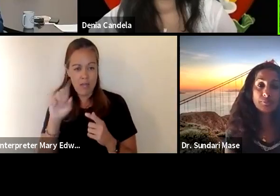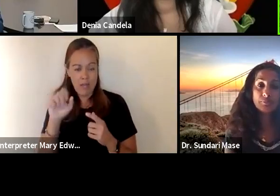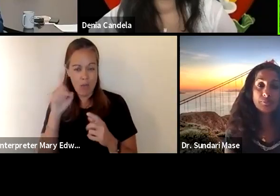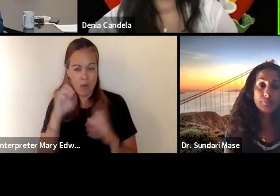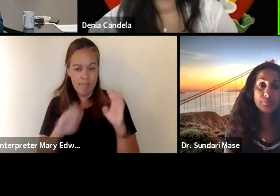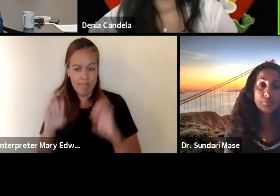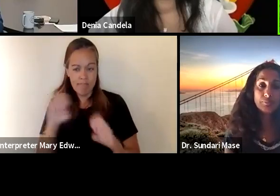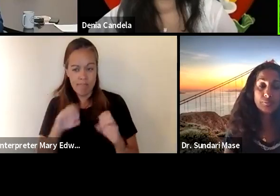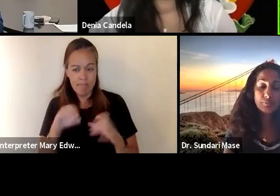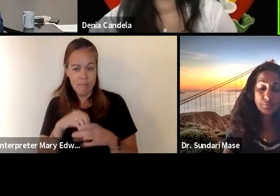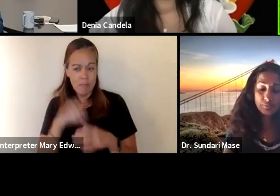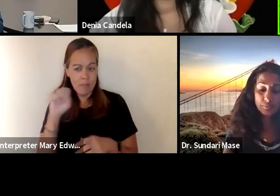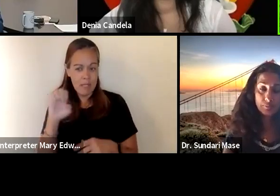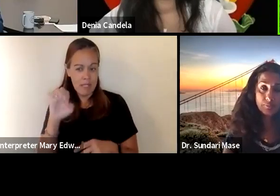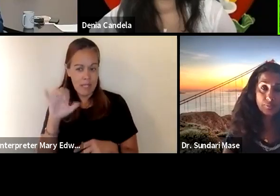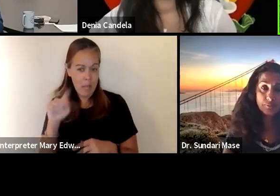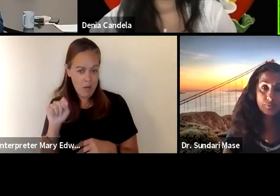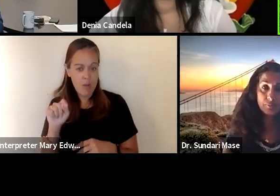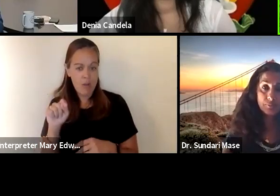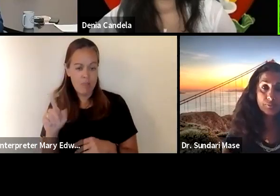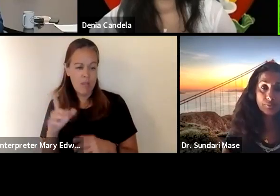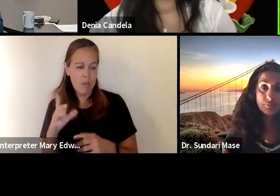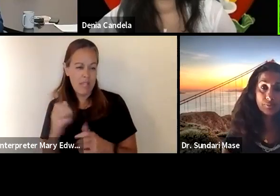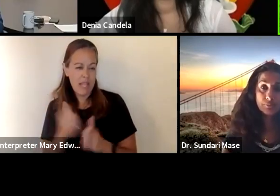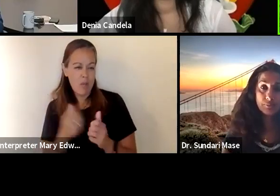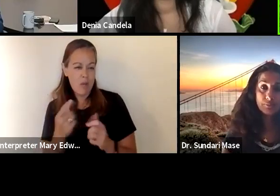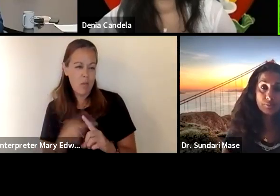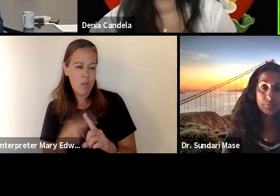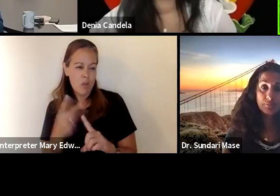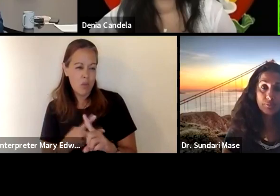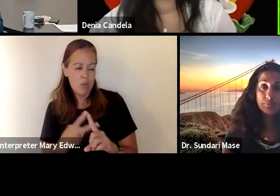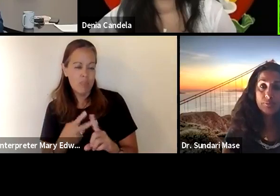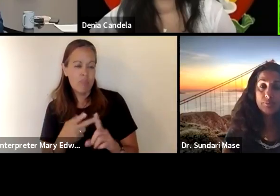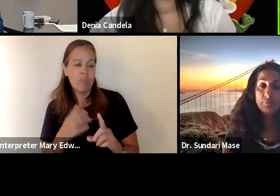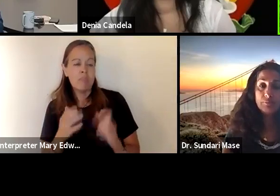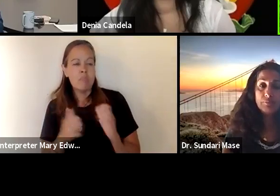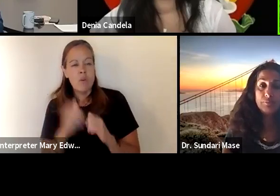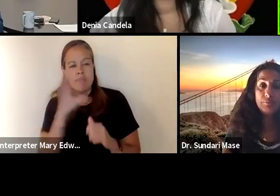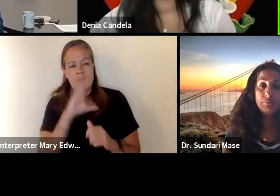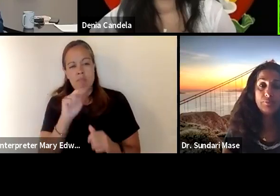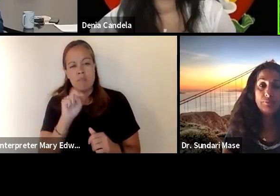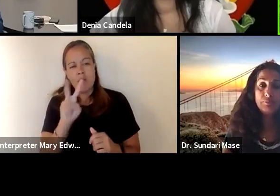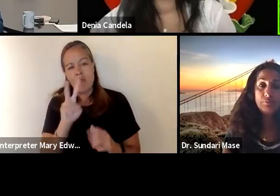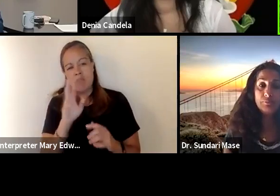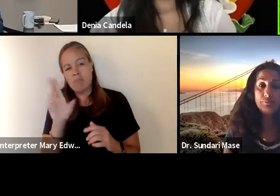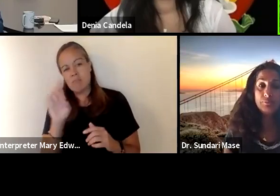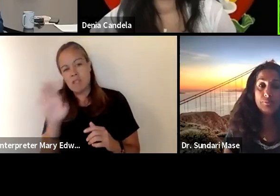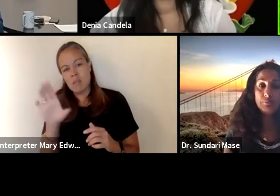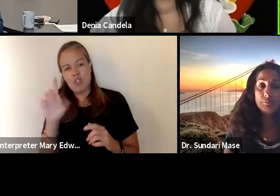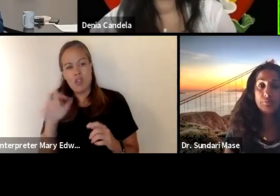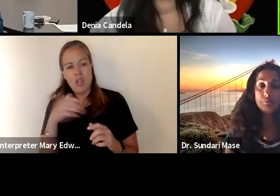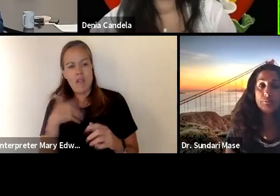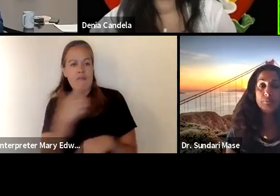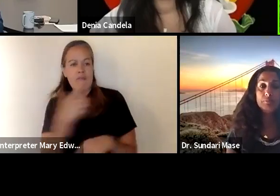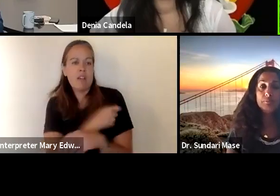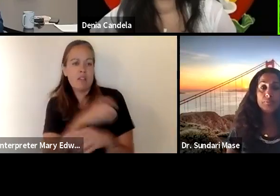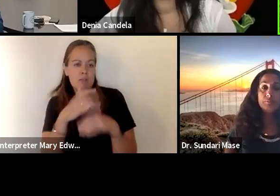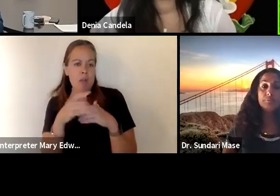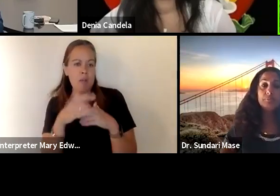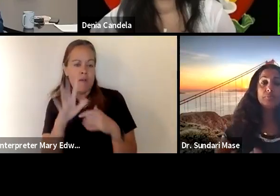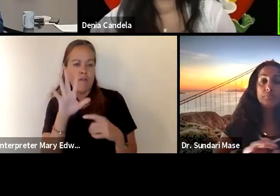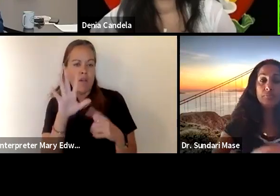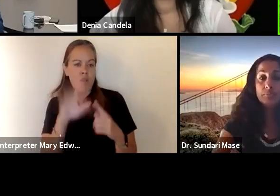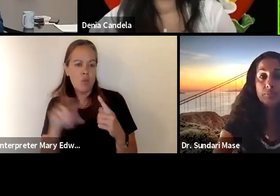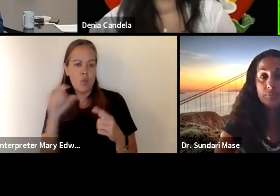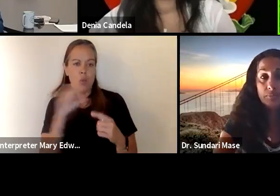probably take another month or two so most estimates are that in november or december there should be a vaccine available for the 5 to 11 aged